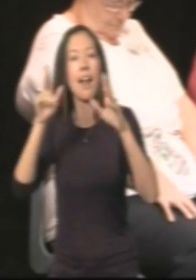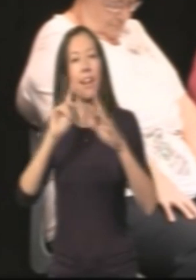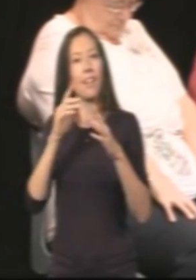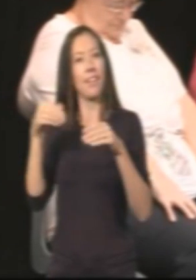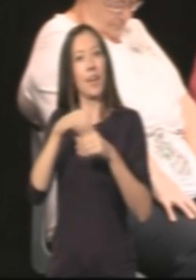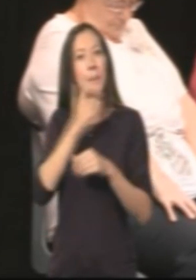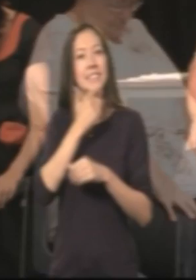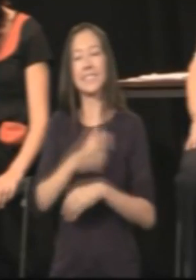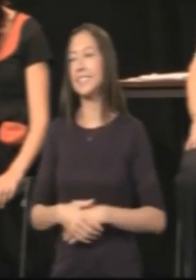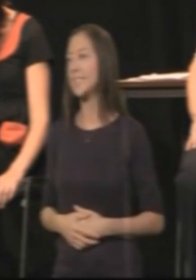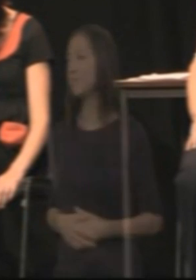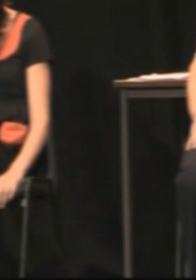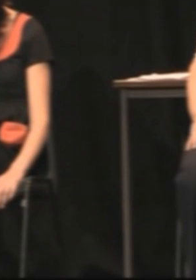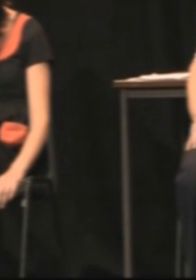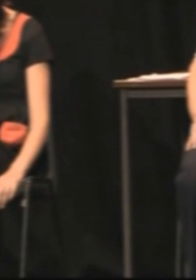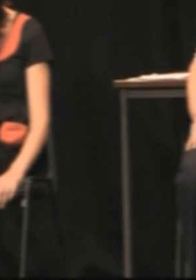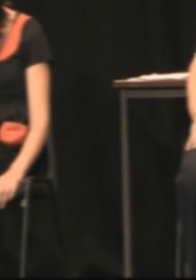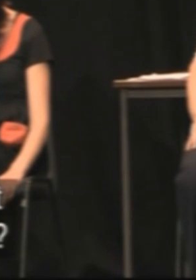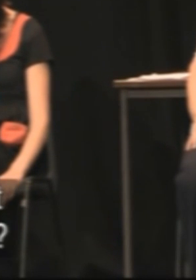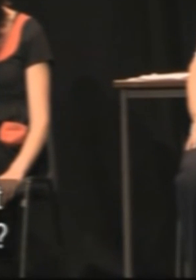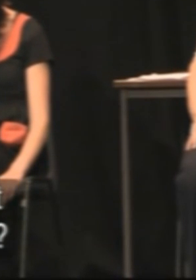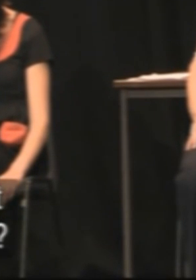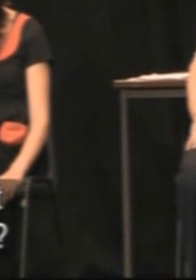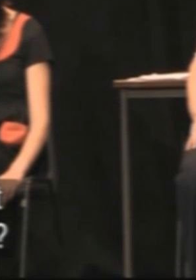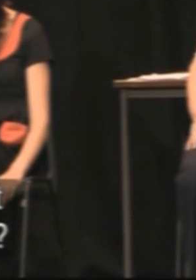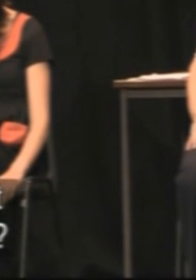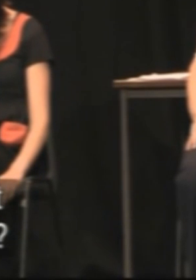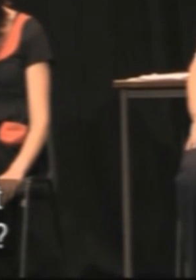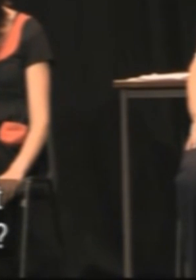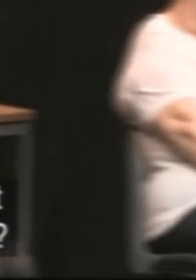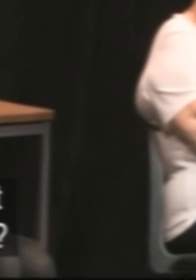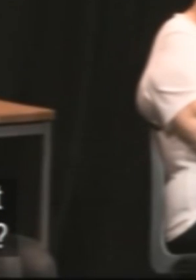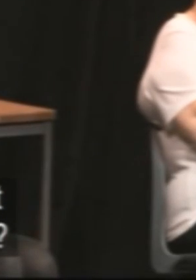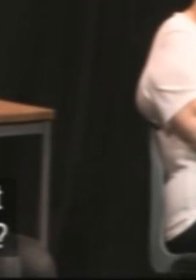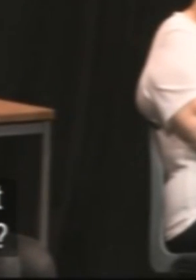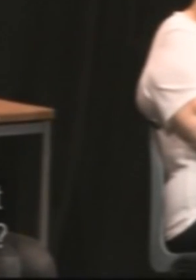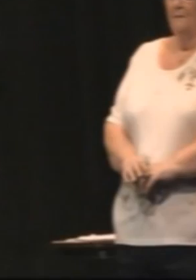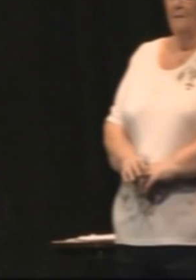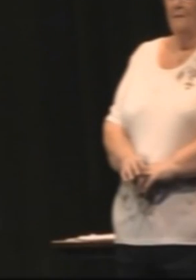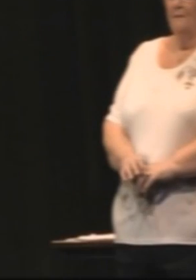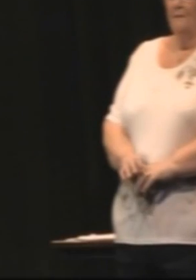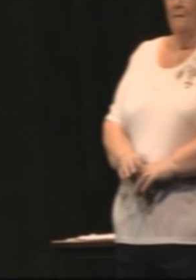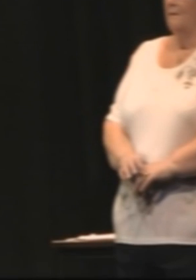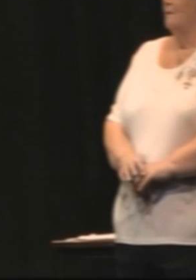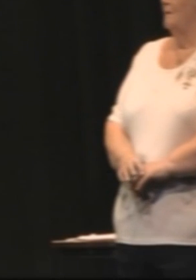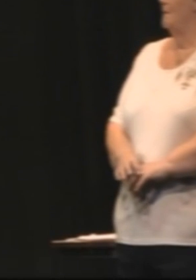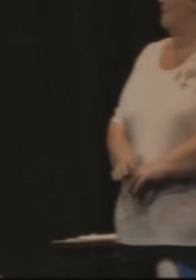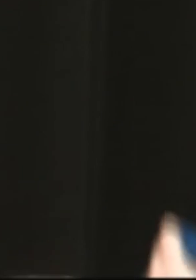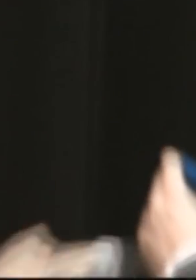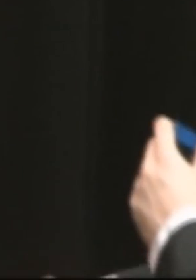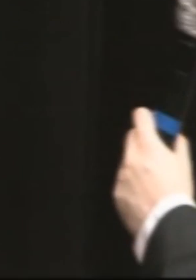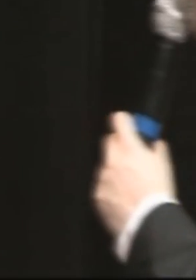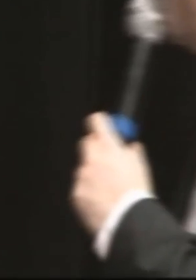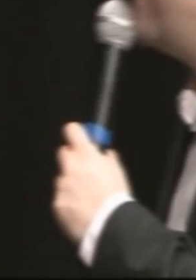comedy in their acts. Any time I shake your hand like this, you will think I'm the most attractive man alive, okay? I'll put it here, it's nice to meet